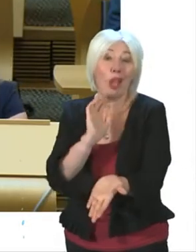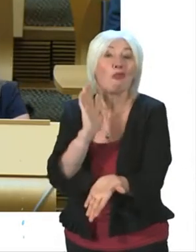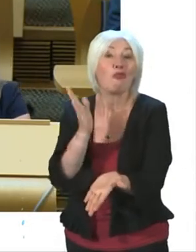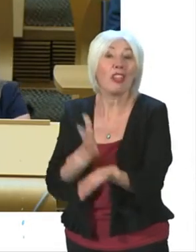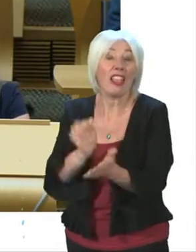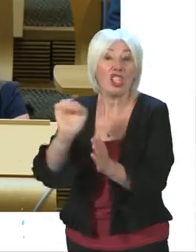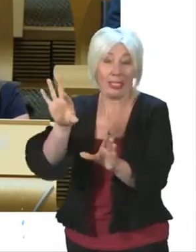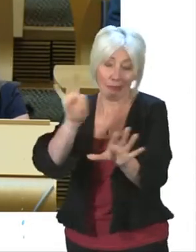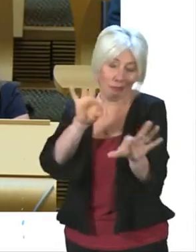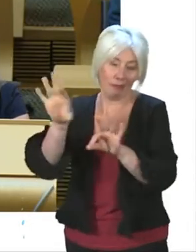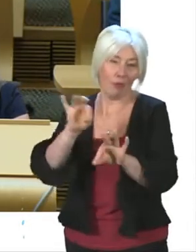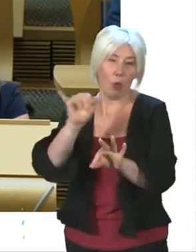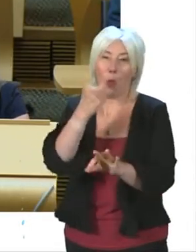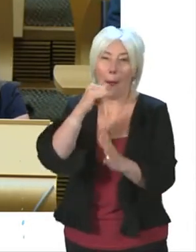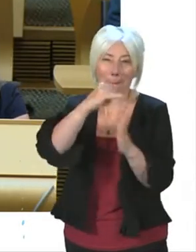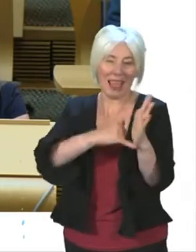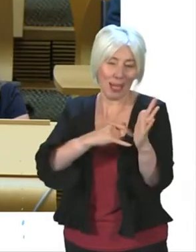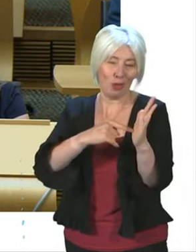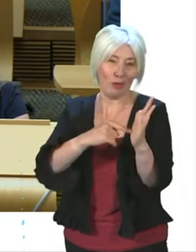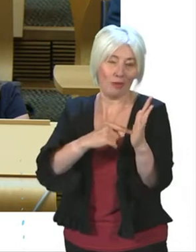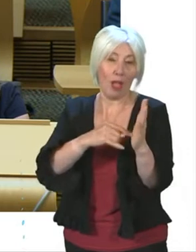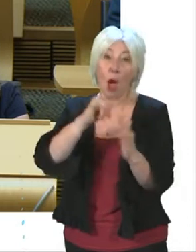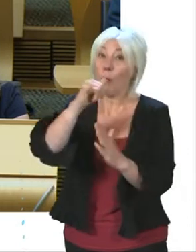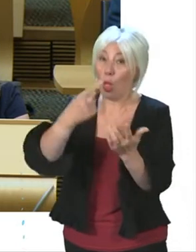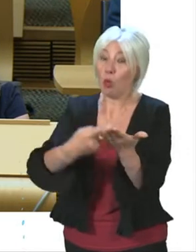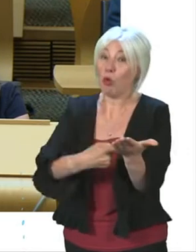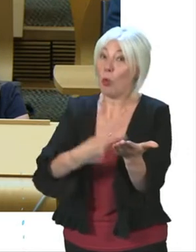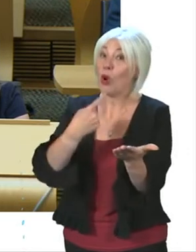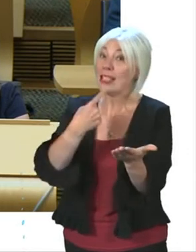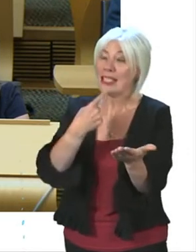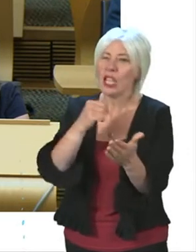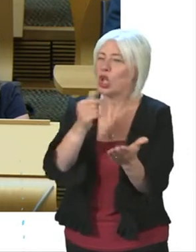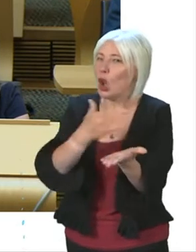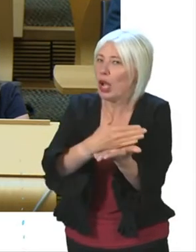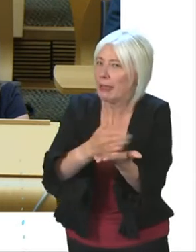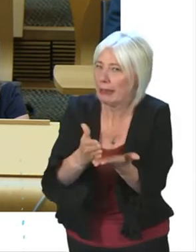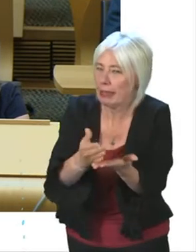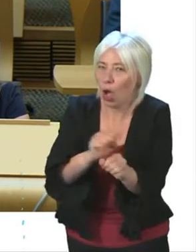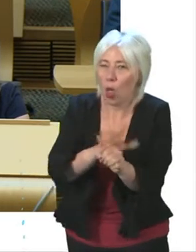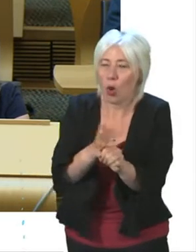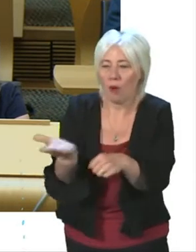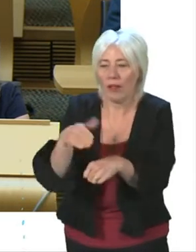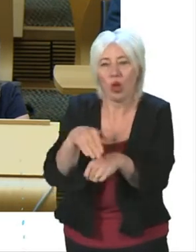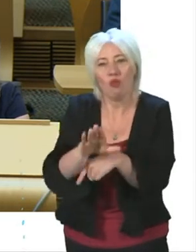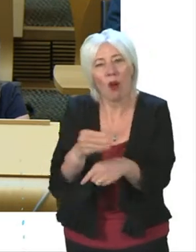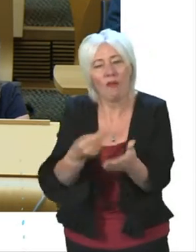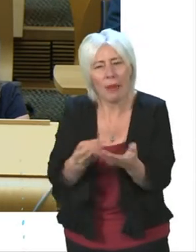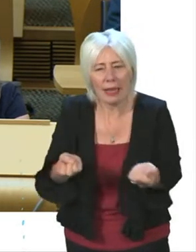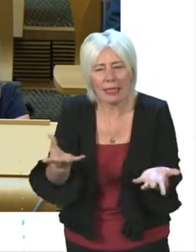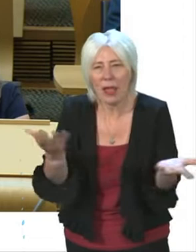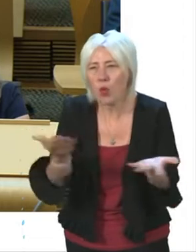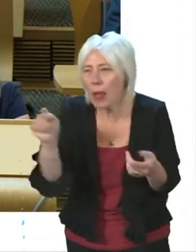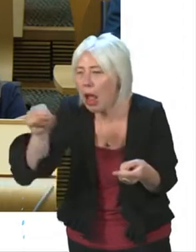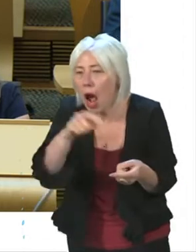selectively quoting on one page when the report makes clear that it's not clear where the Covid recovery money is going to be spent. And there are